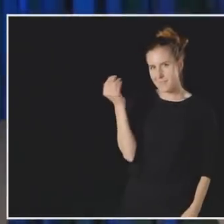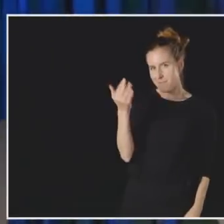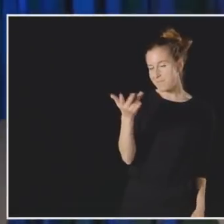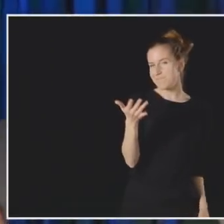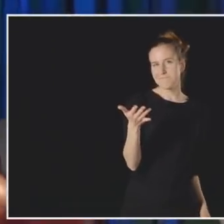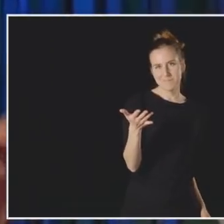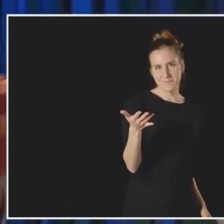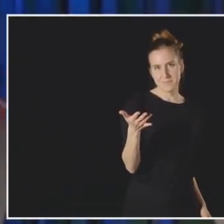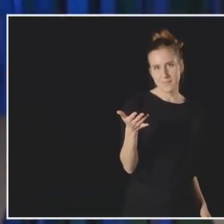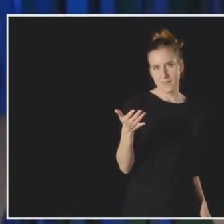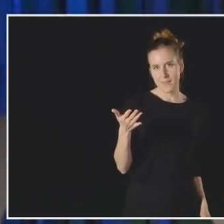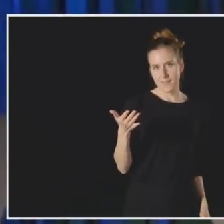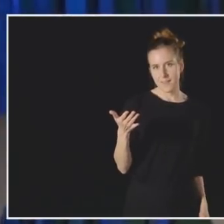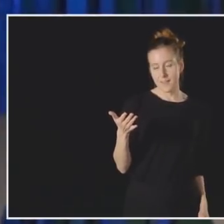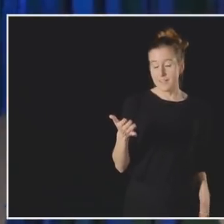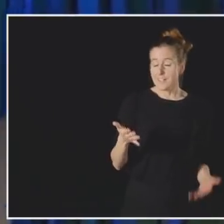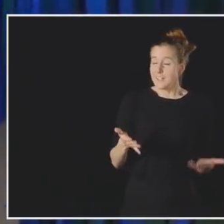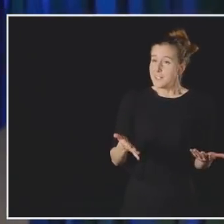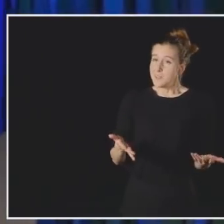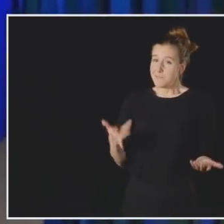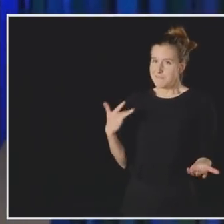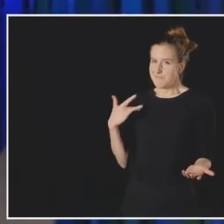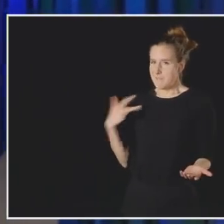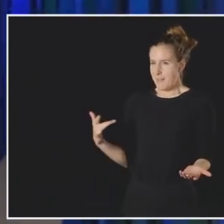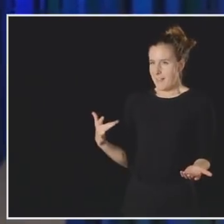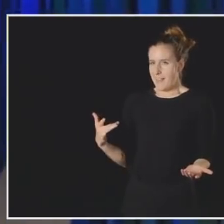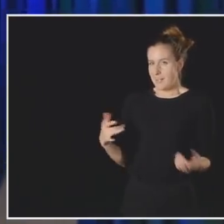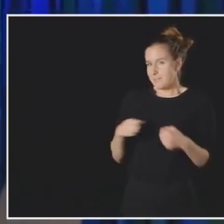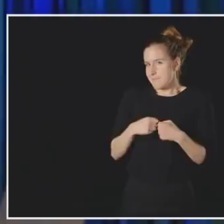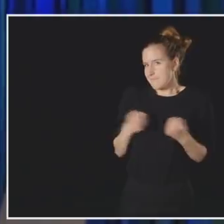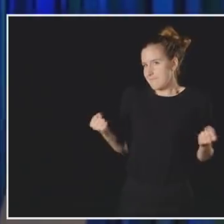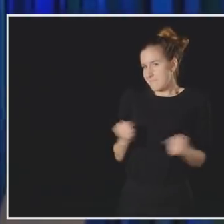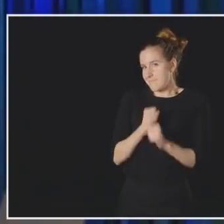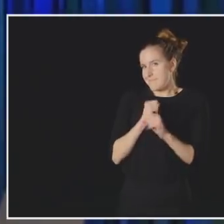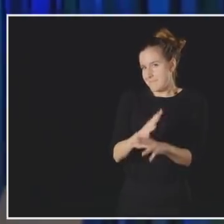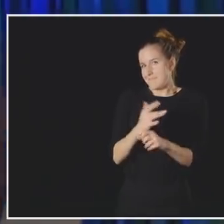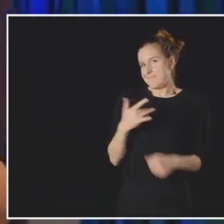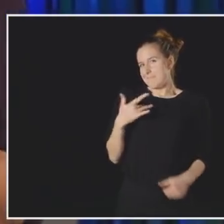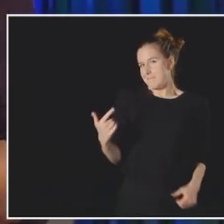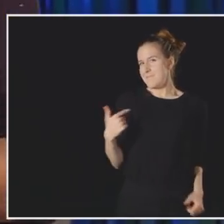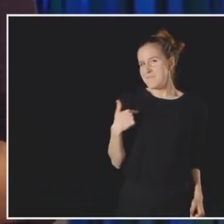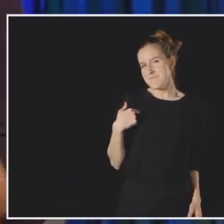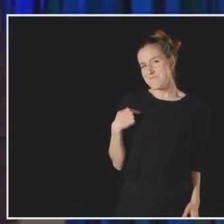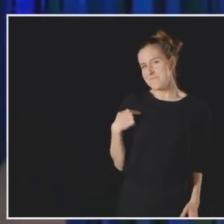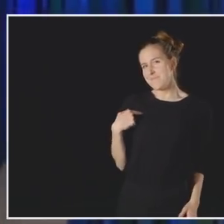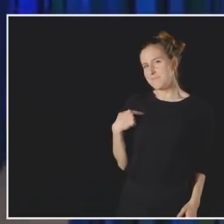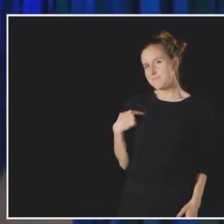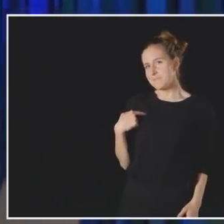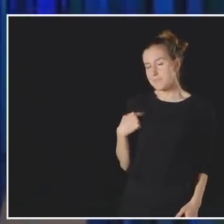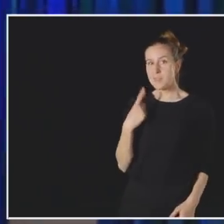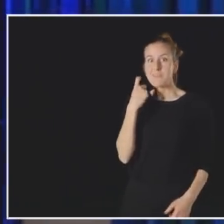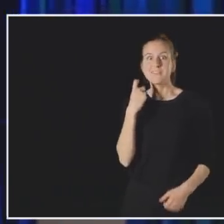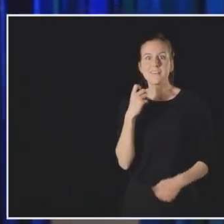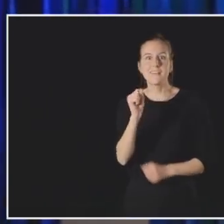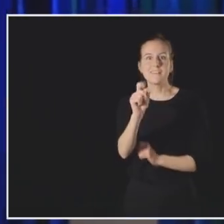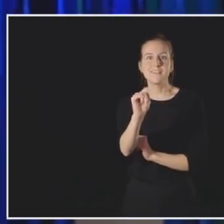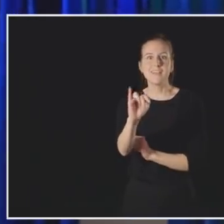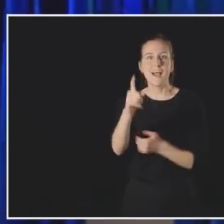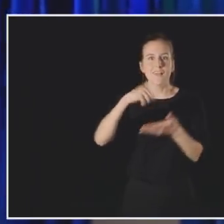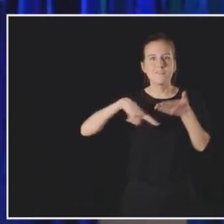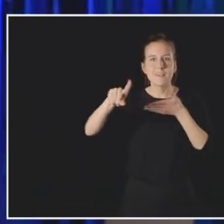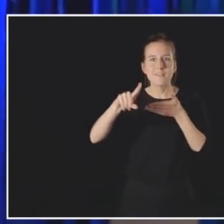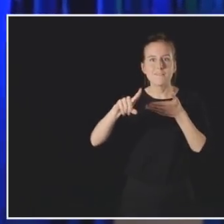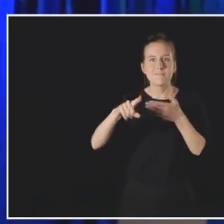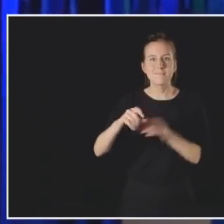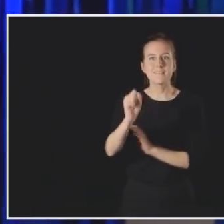This may be TMI for you, but I'm a full disclosure sort of woman. My